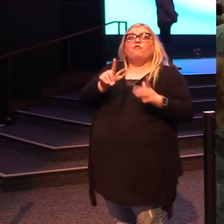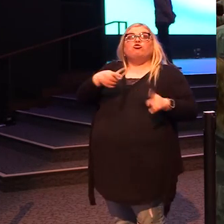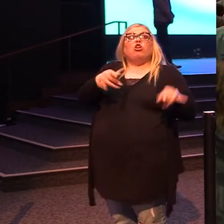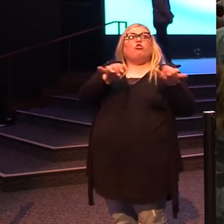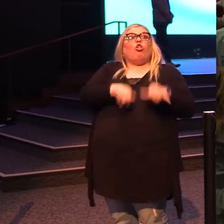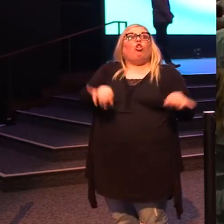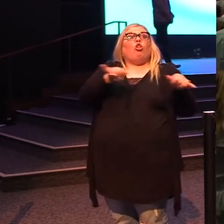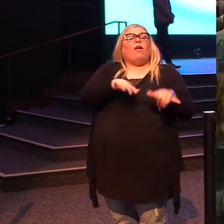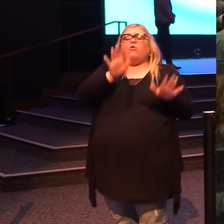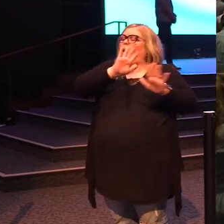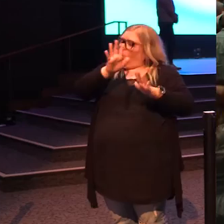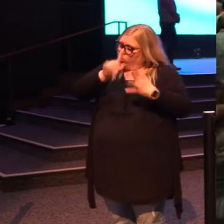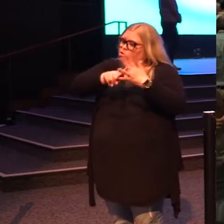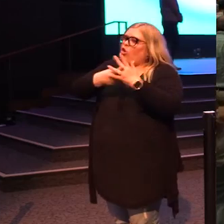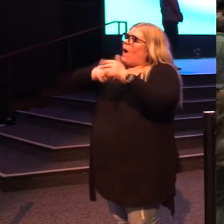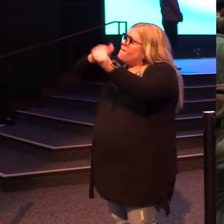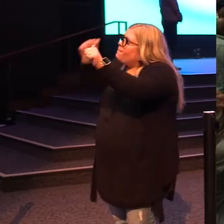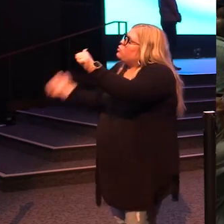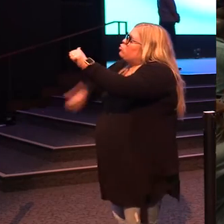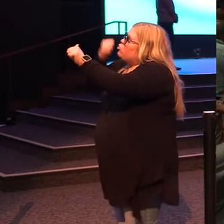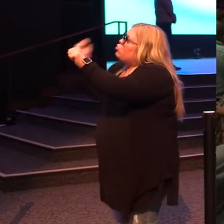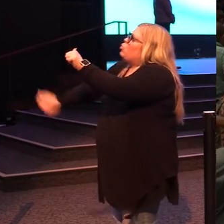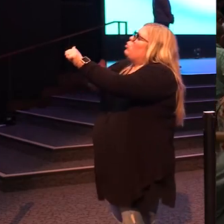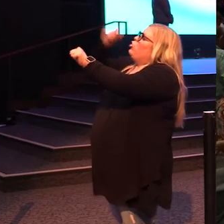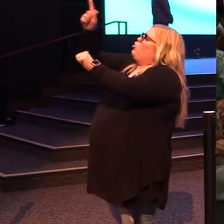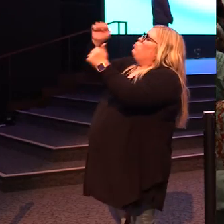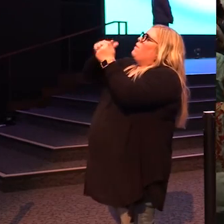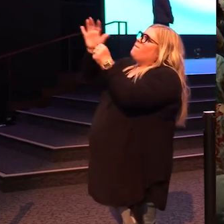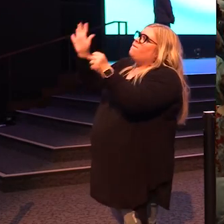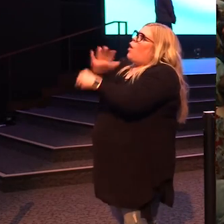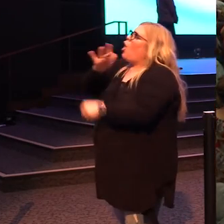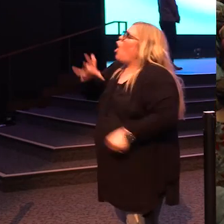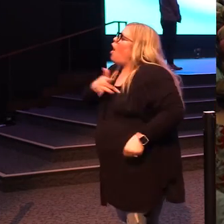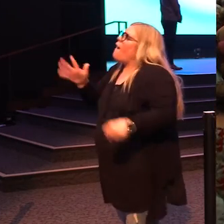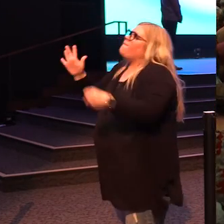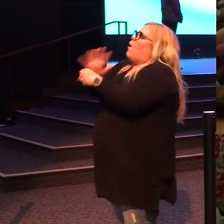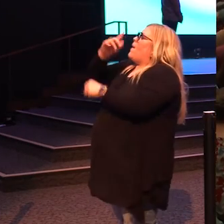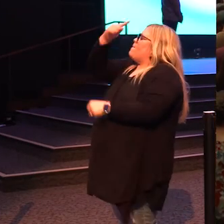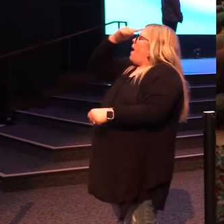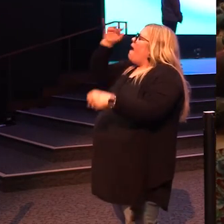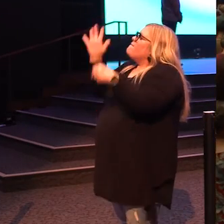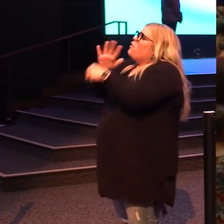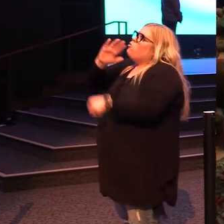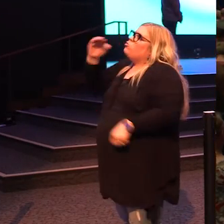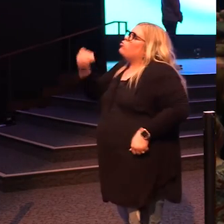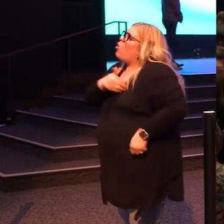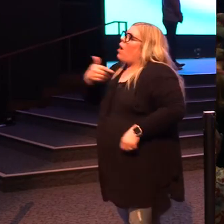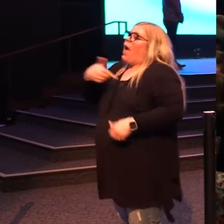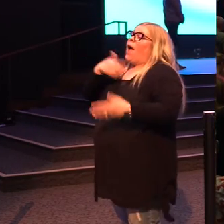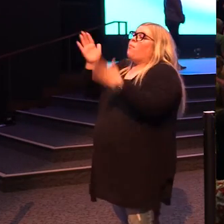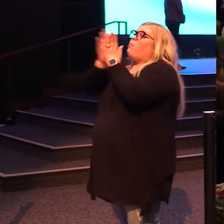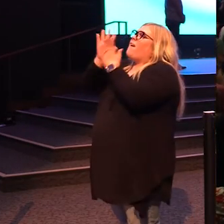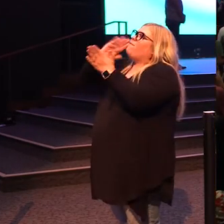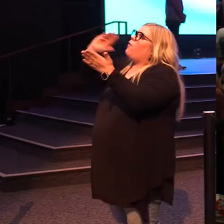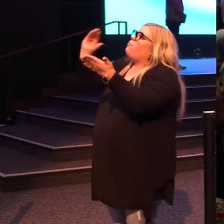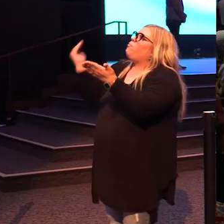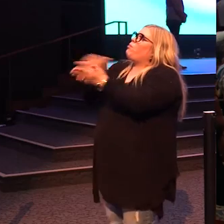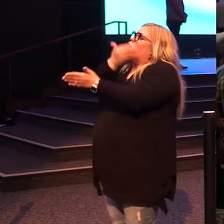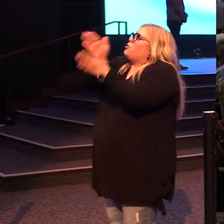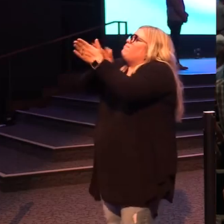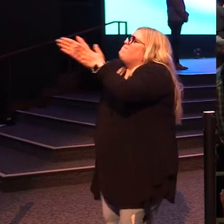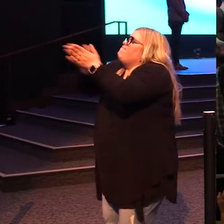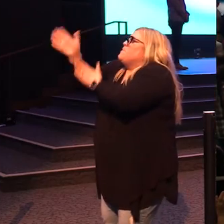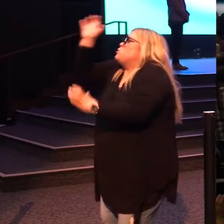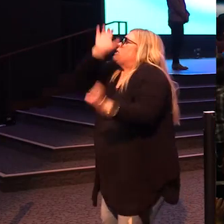job of pursuing you with all their heart, with all their mind, and with all their soul. I pray for fresh passion in the house